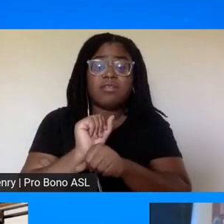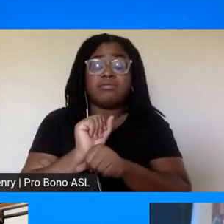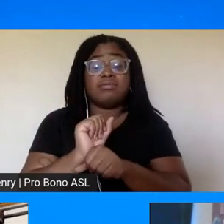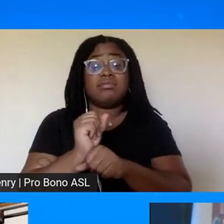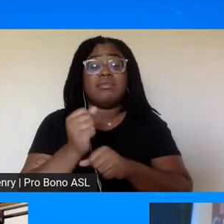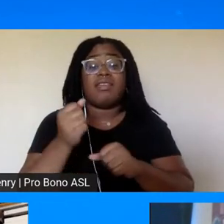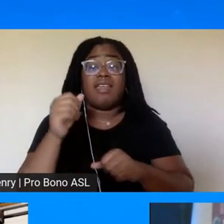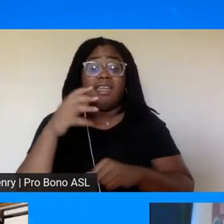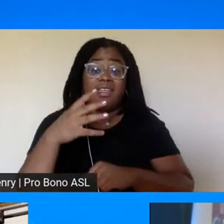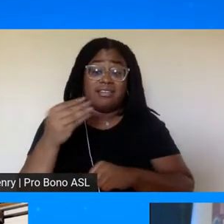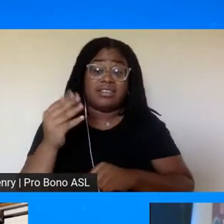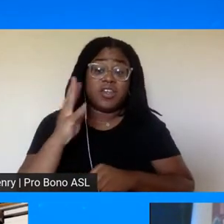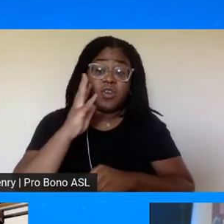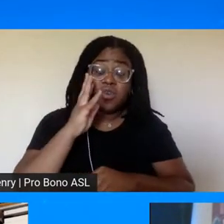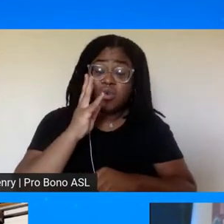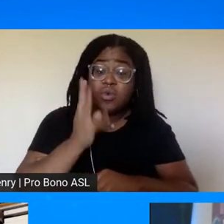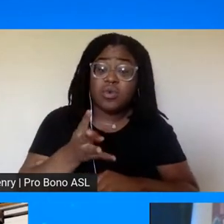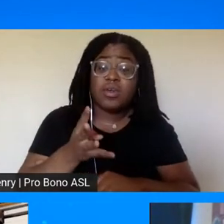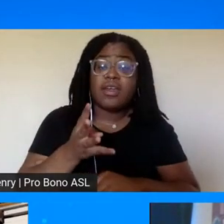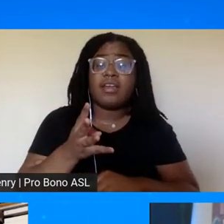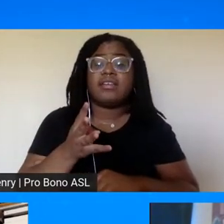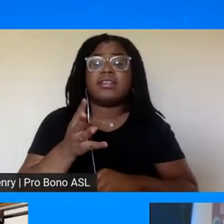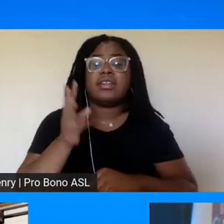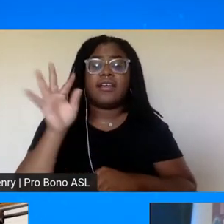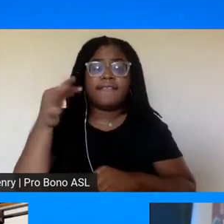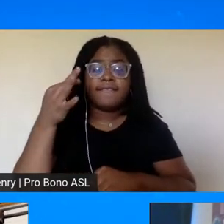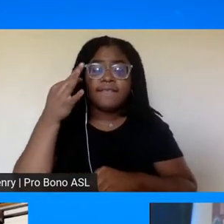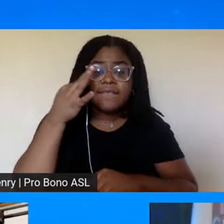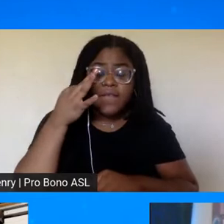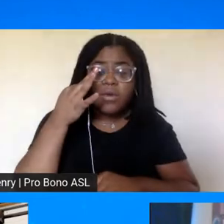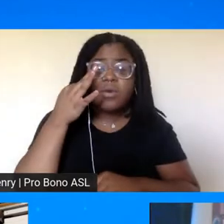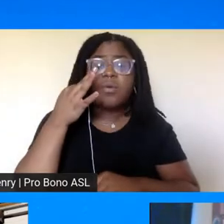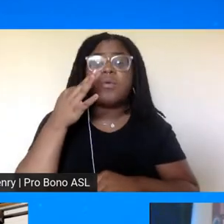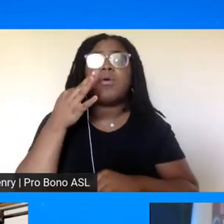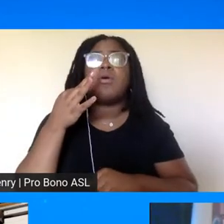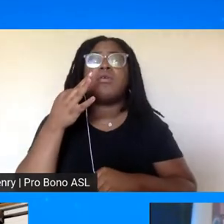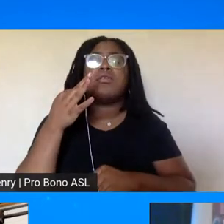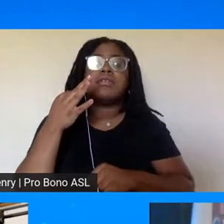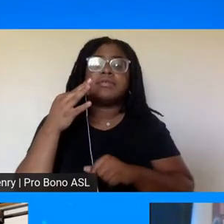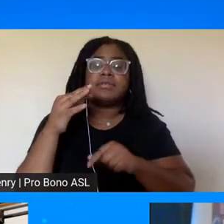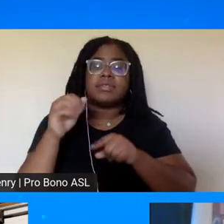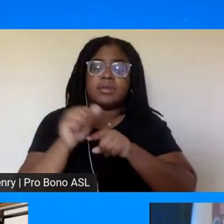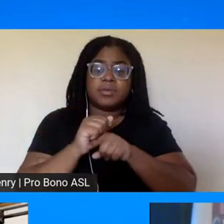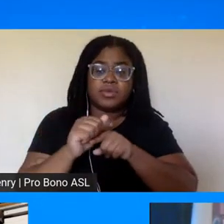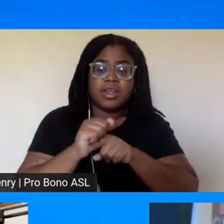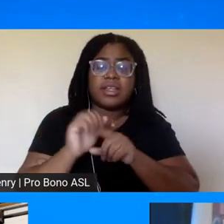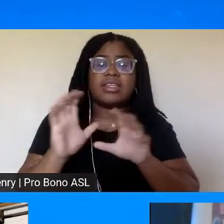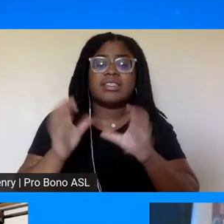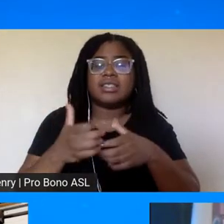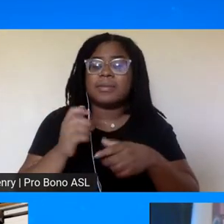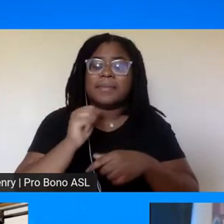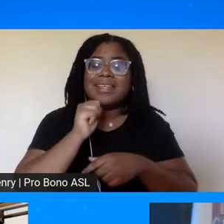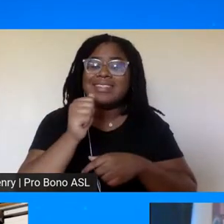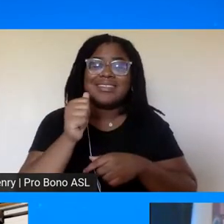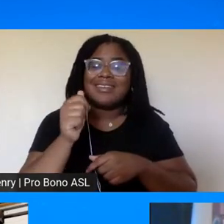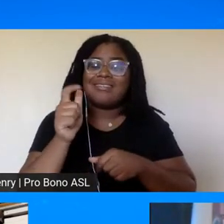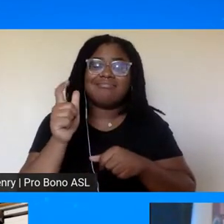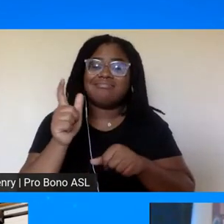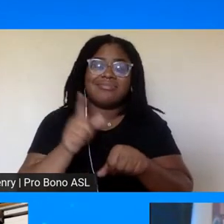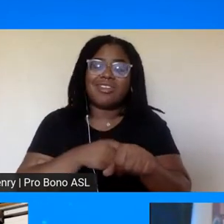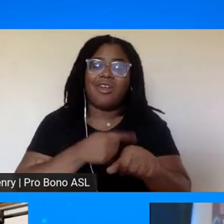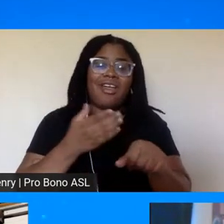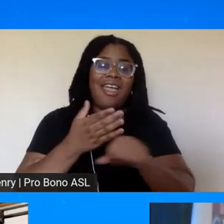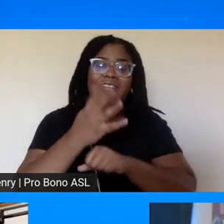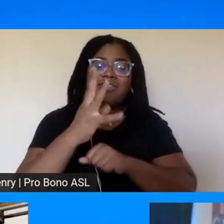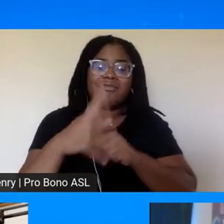uh the uh federal uh employment practice committee which didn't last but five years because uh congress